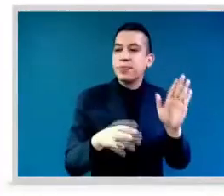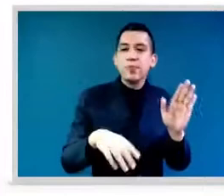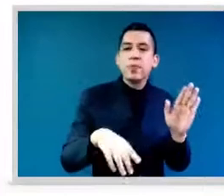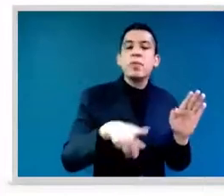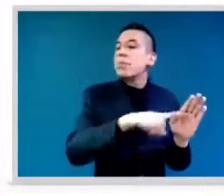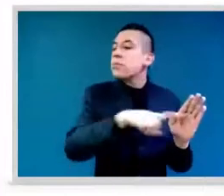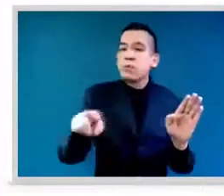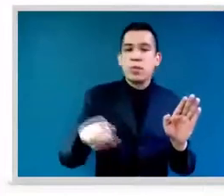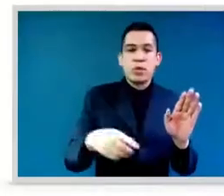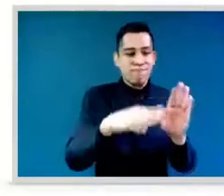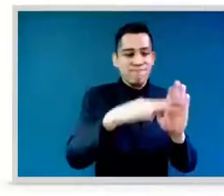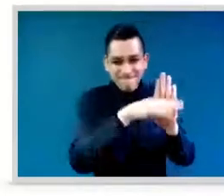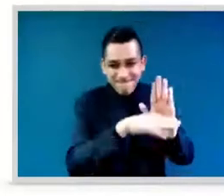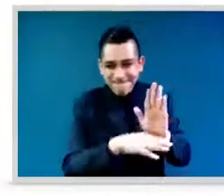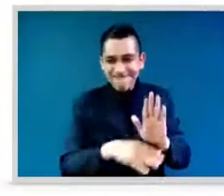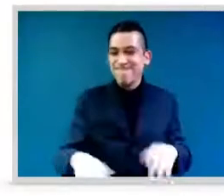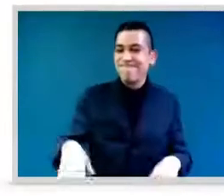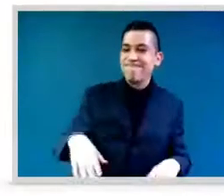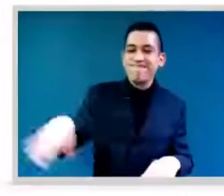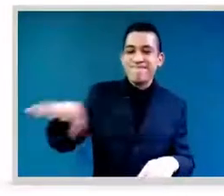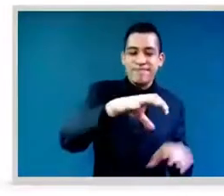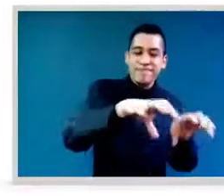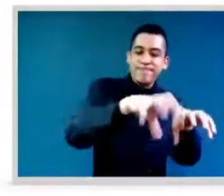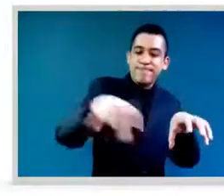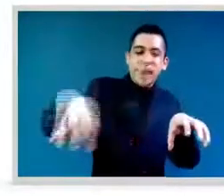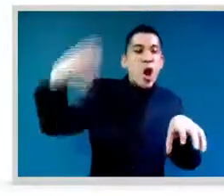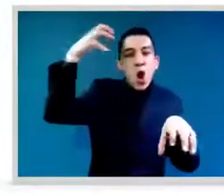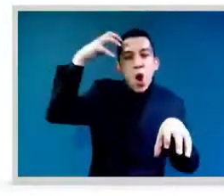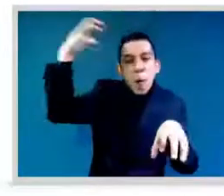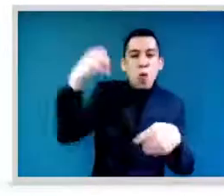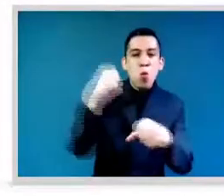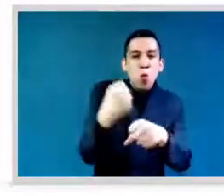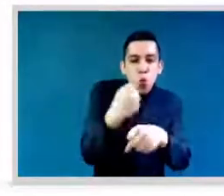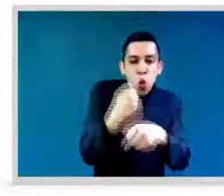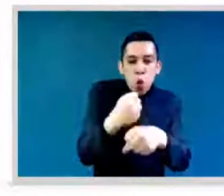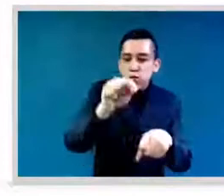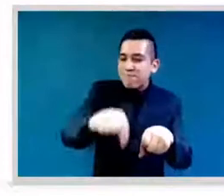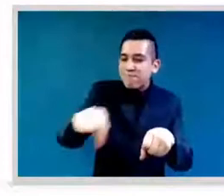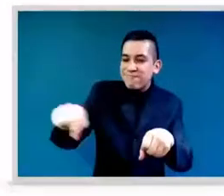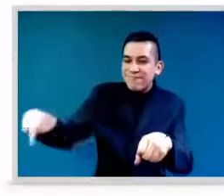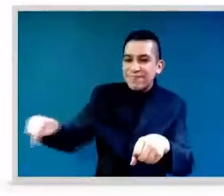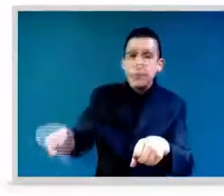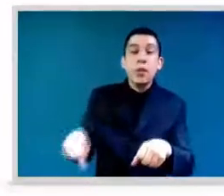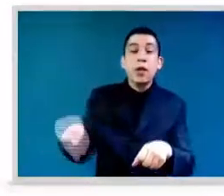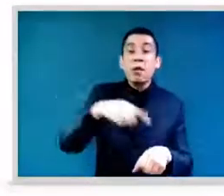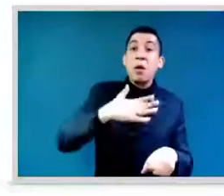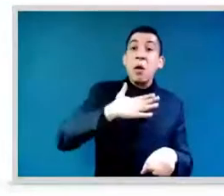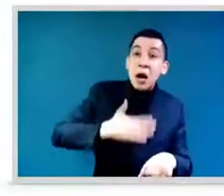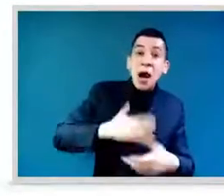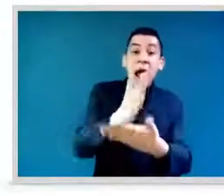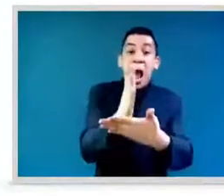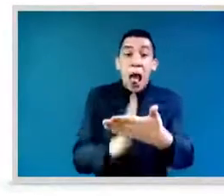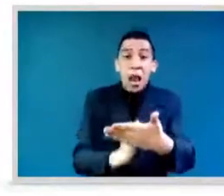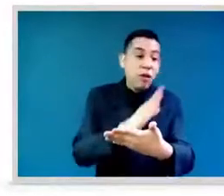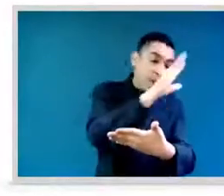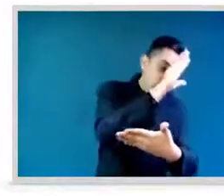where there are no more than 60, less than 40 of a gender and another. I am